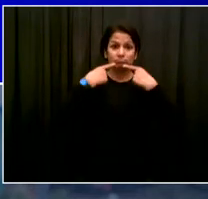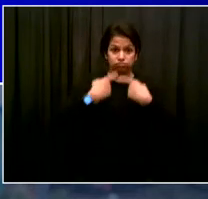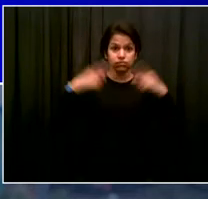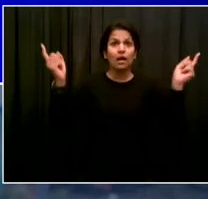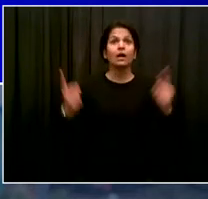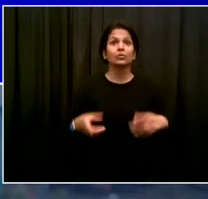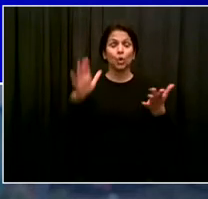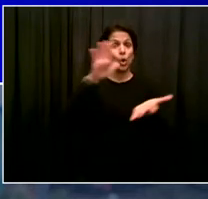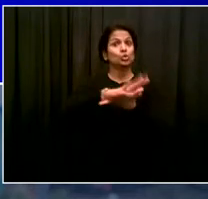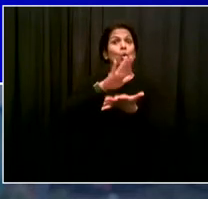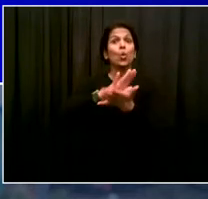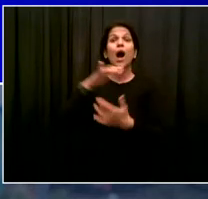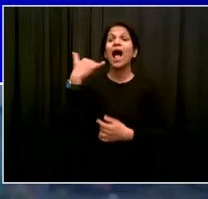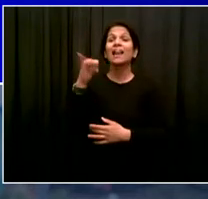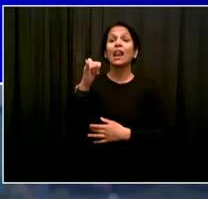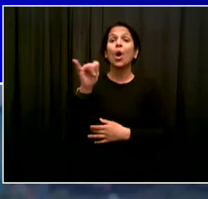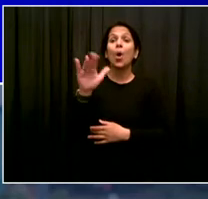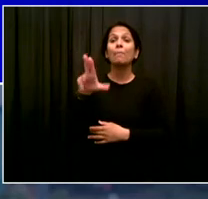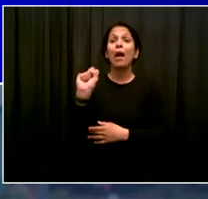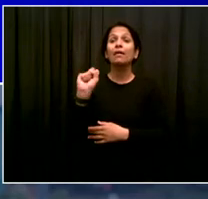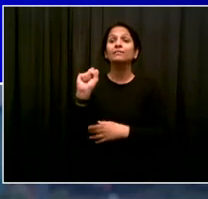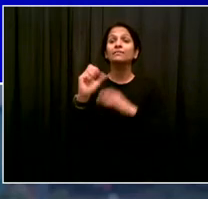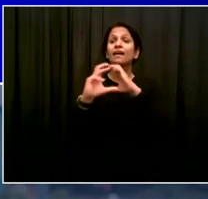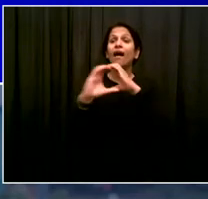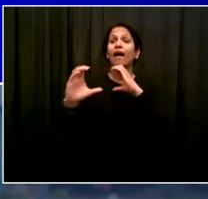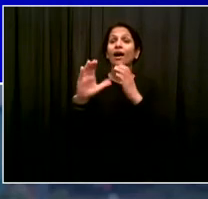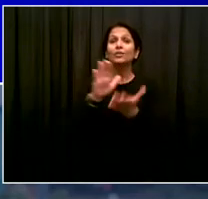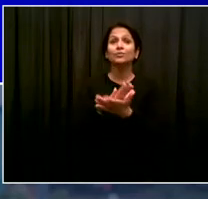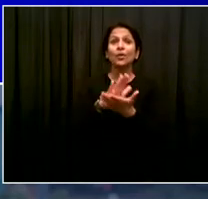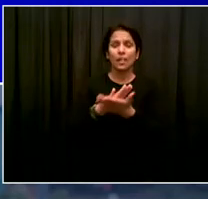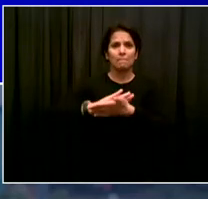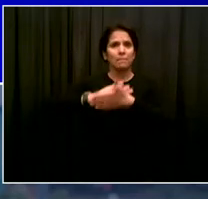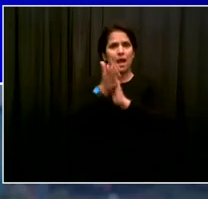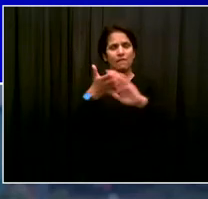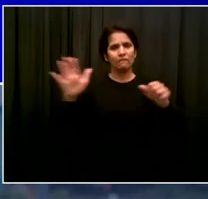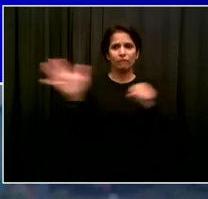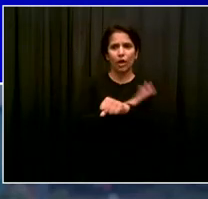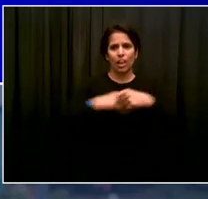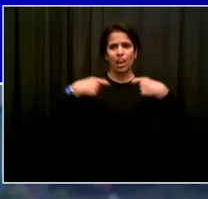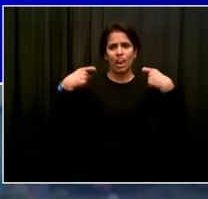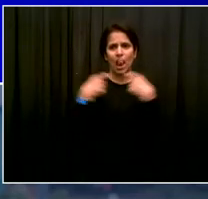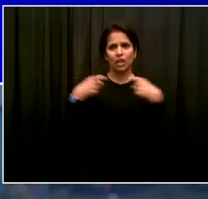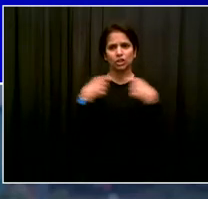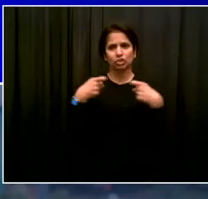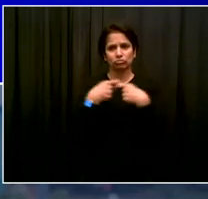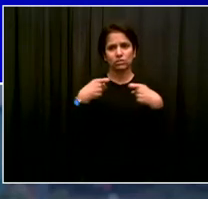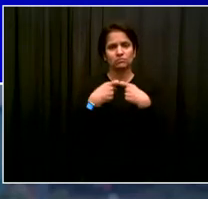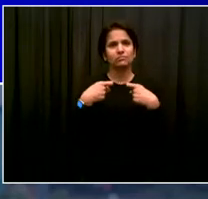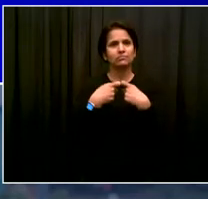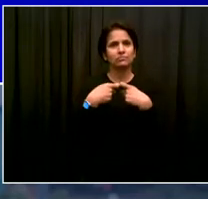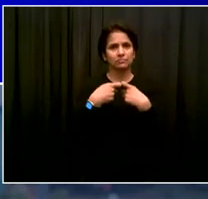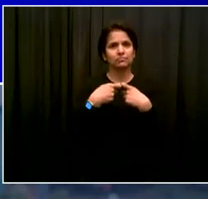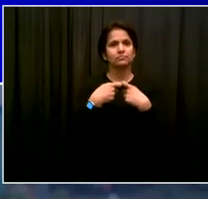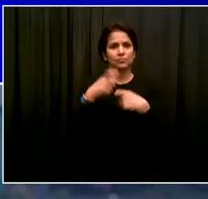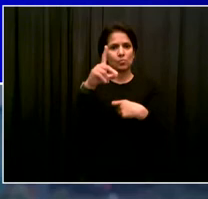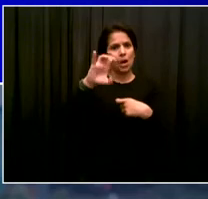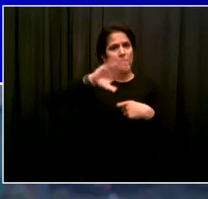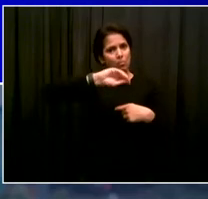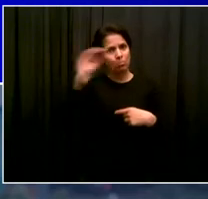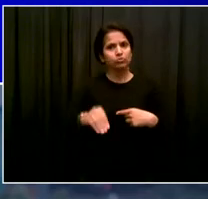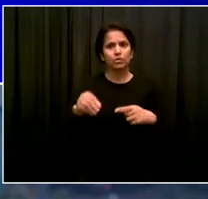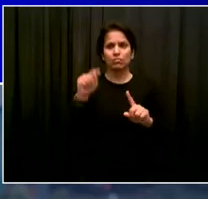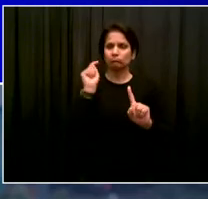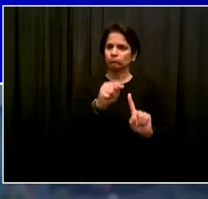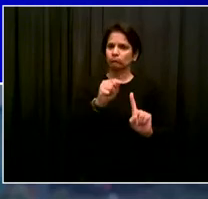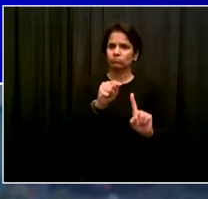2035. Again, I want to emphasize our school bus fleet takes our precious school children to